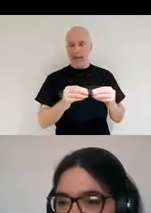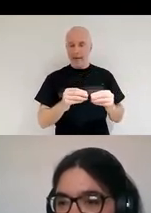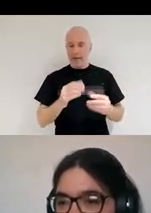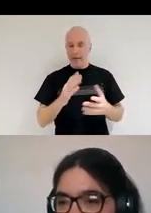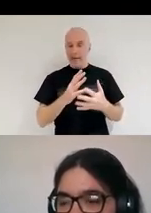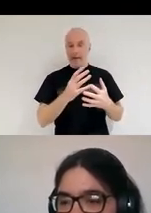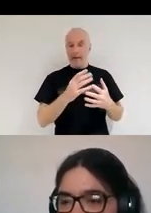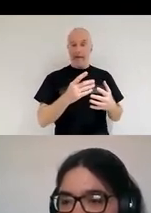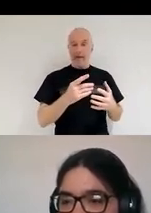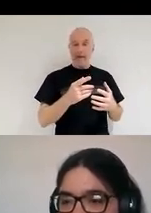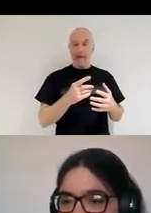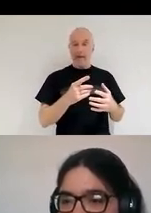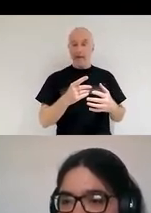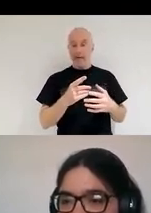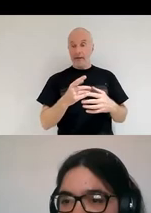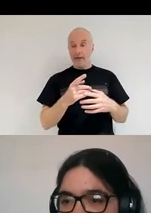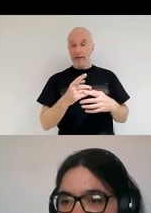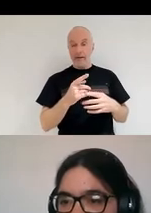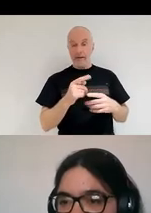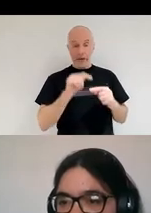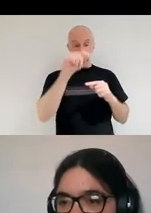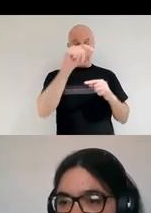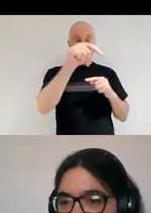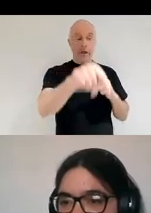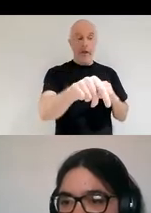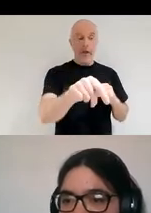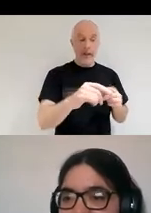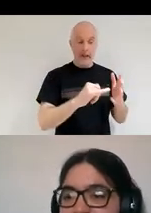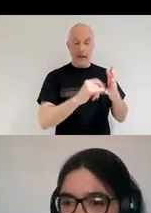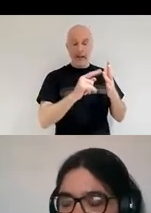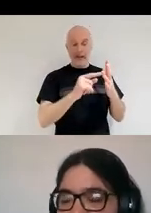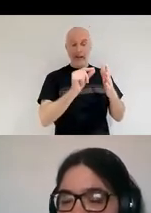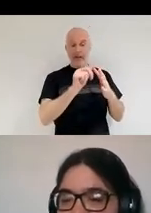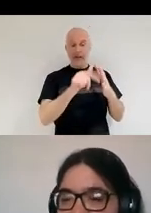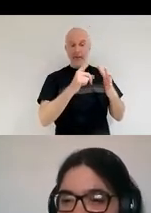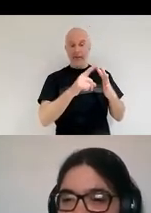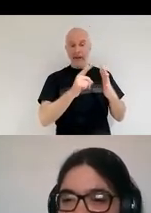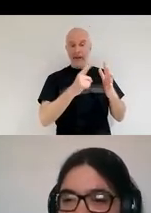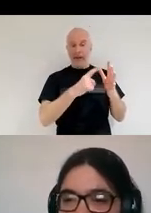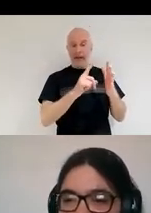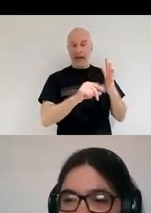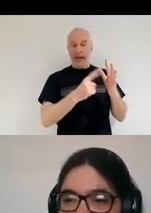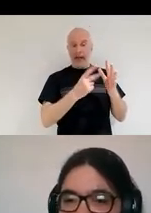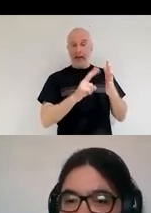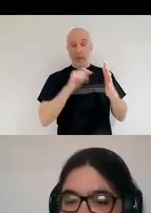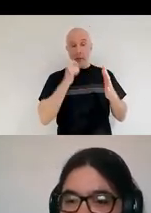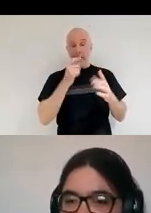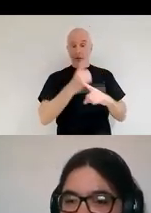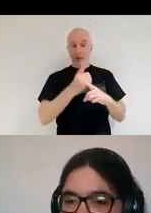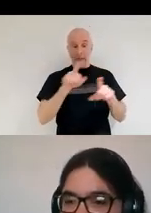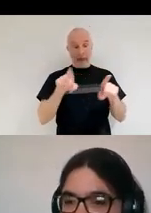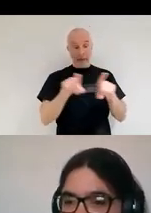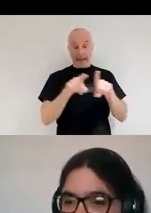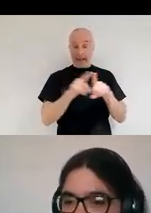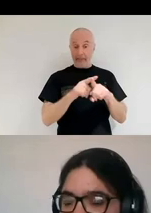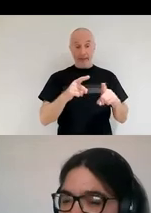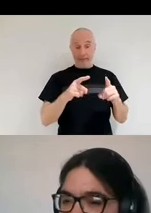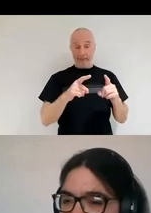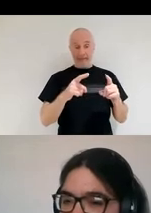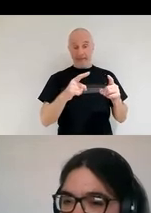coming to give us a talk a month there on exactly that subject, which I think will be a wonderful follow up. But the first question, which was very similar